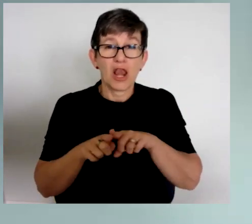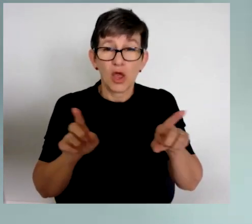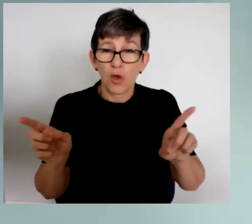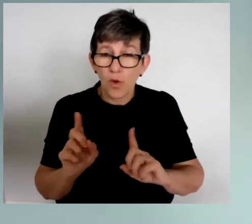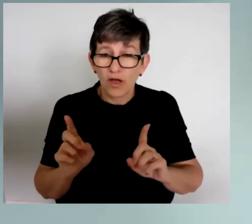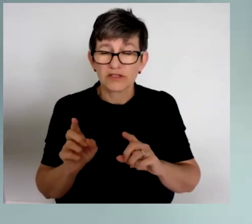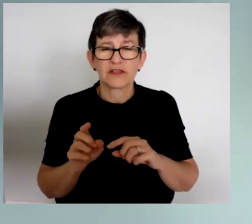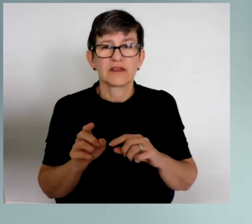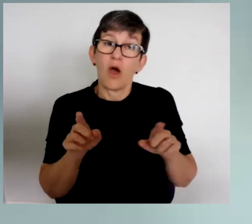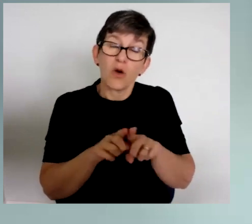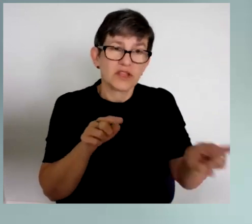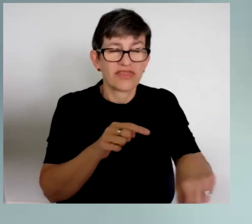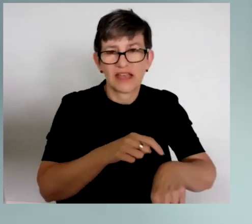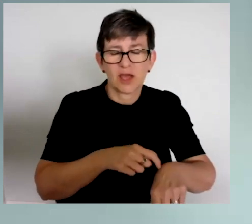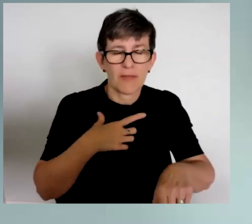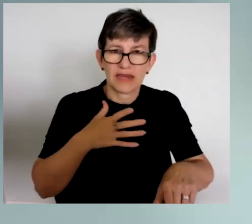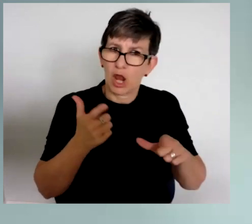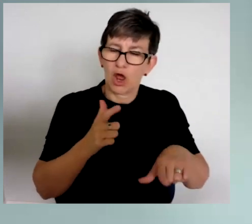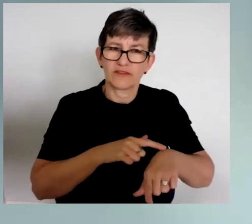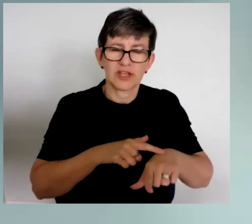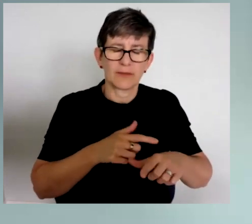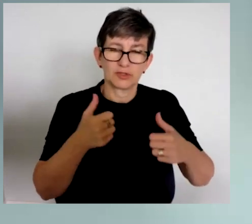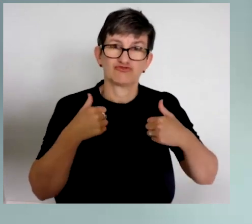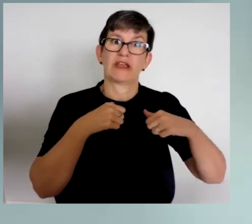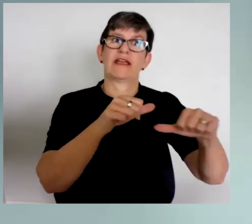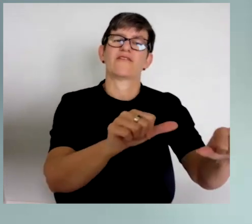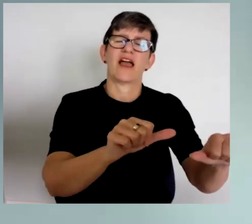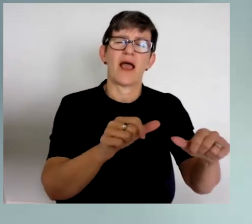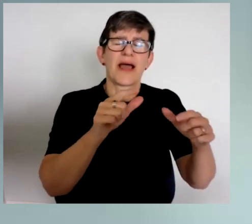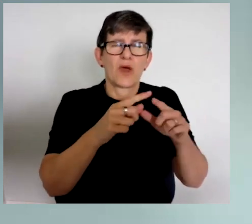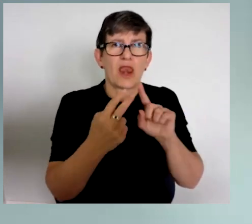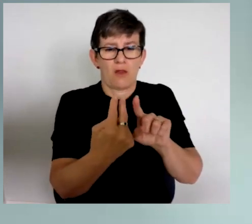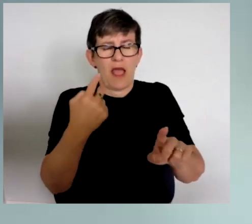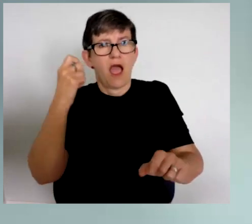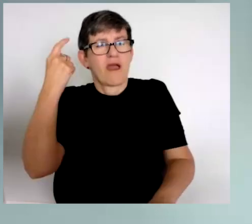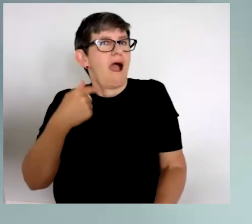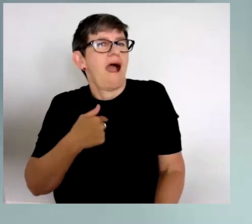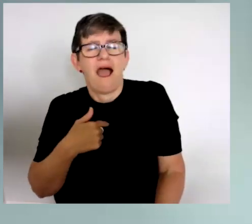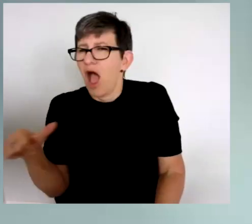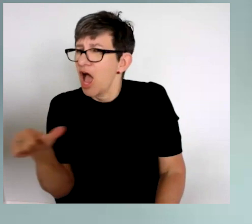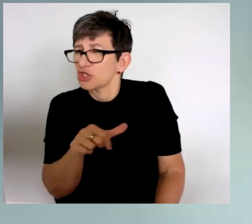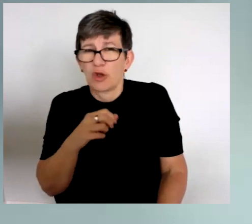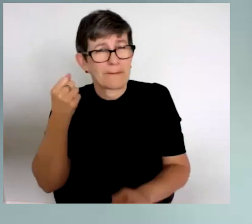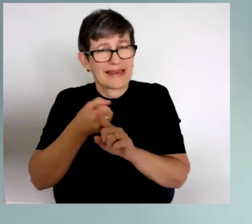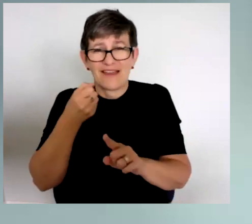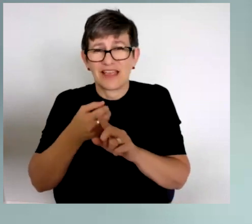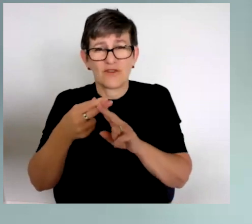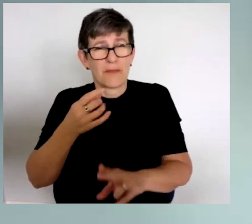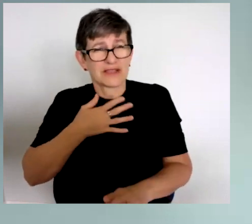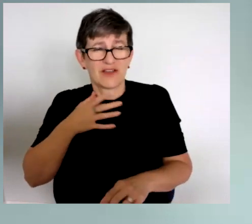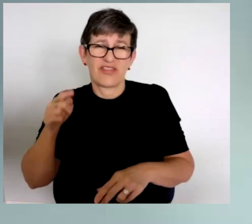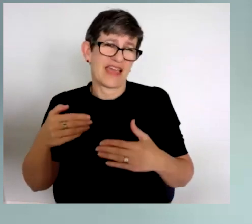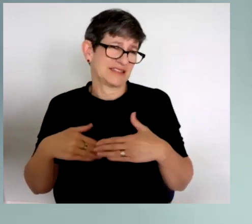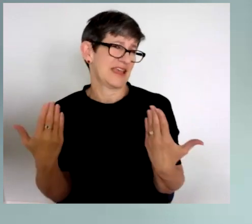a long time to recover from that. And actually, I was not the best person to be advocating for myself on that particular issue.